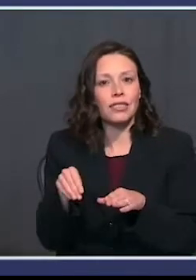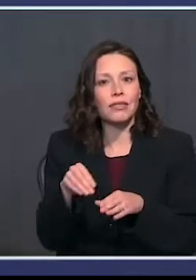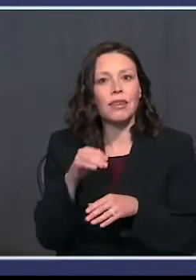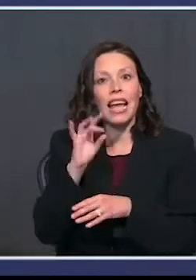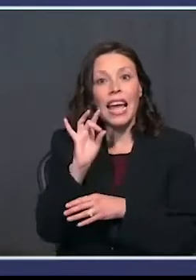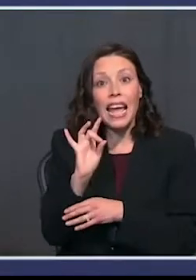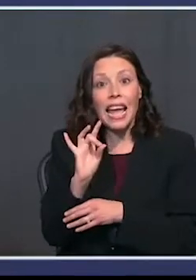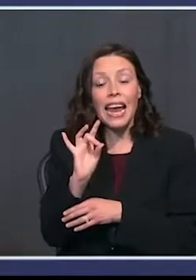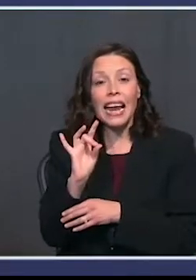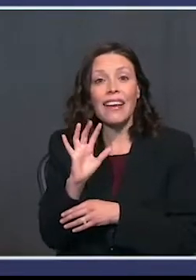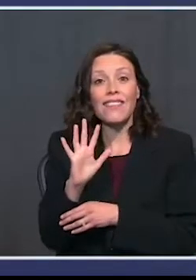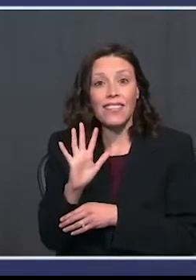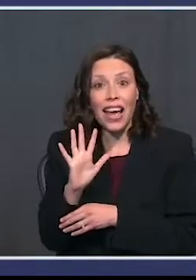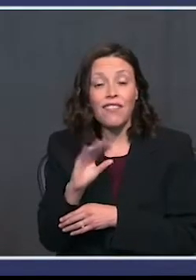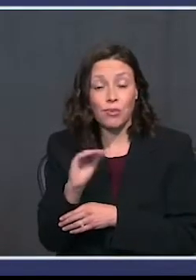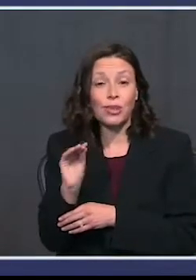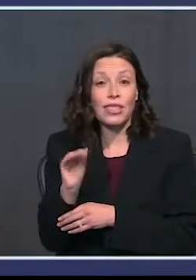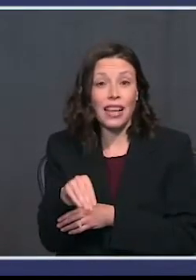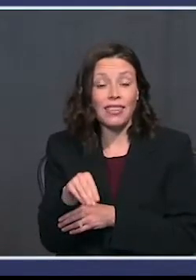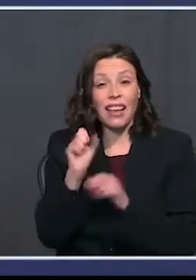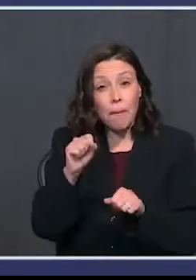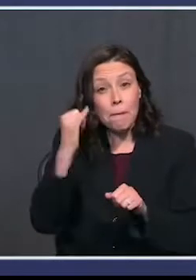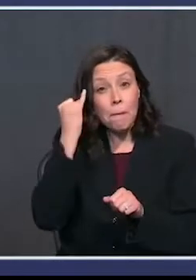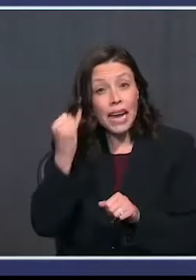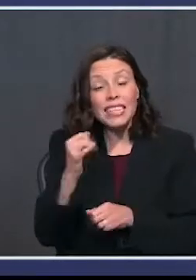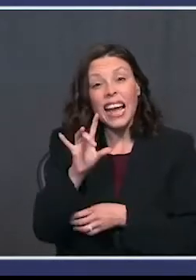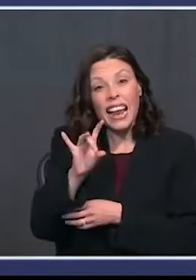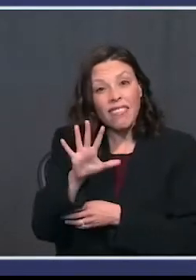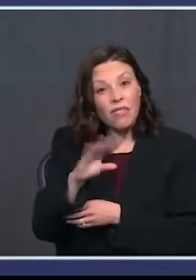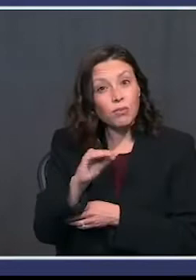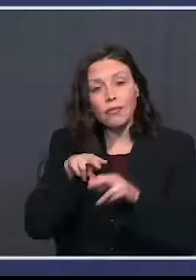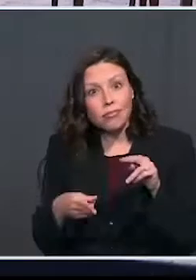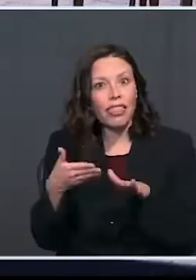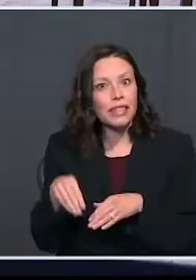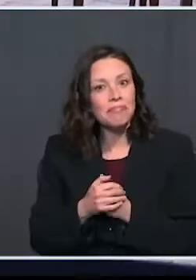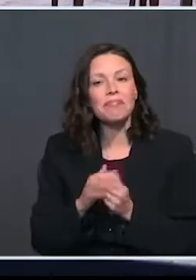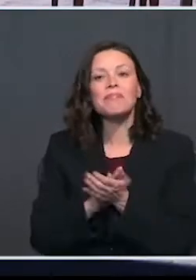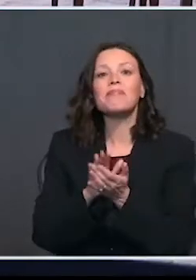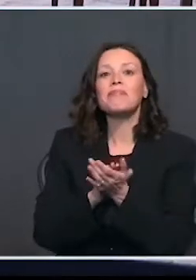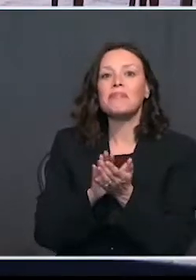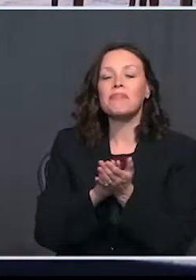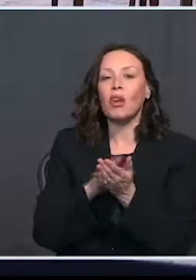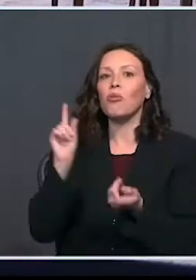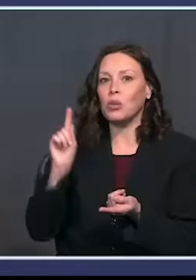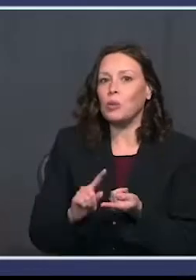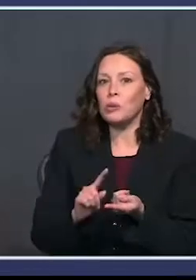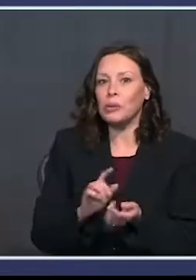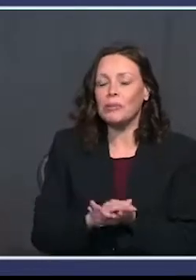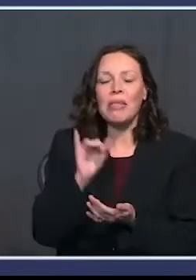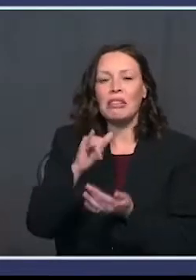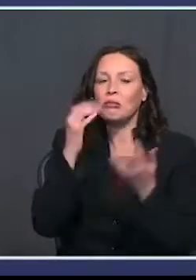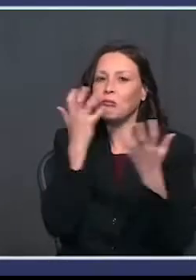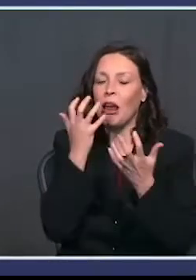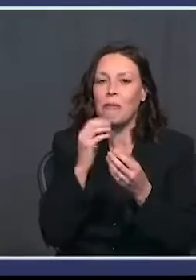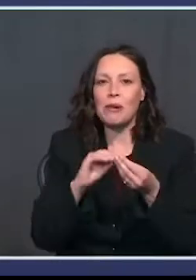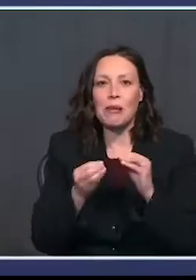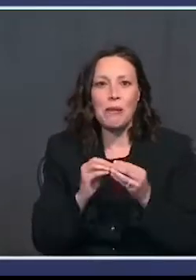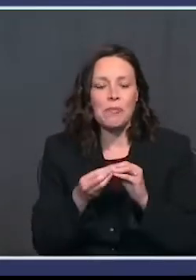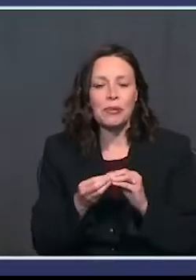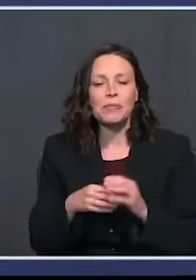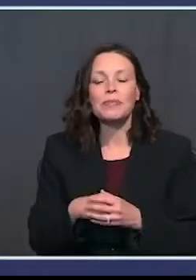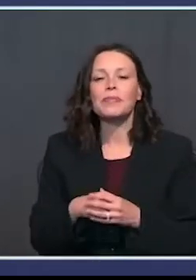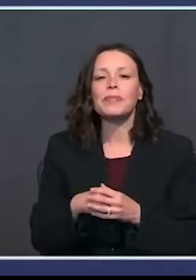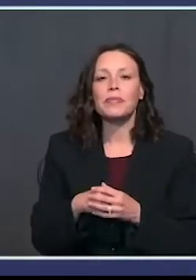85 percent. Think of that, 85 percent. It's an incredible number. I've